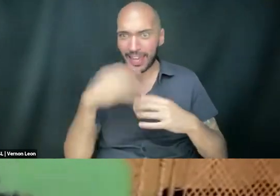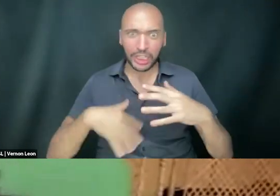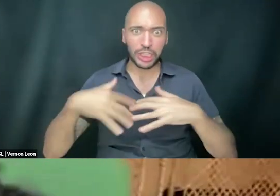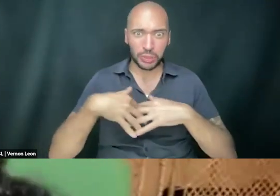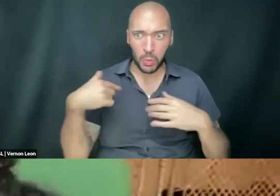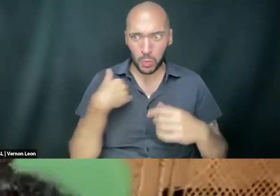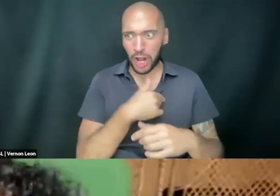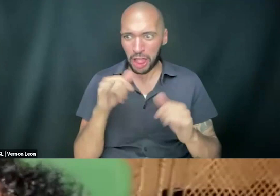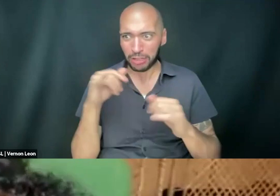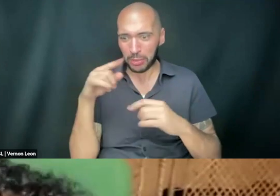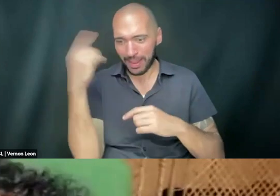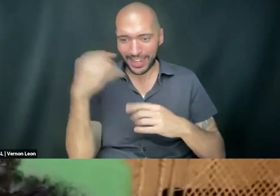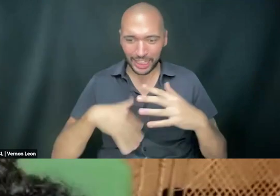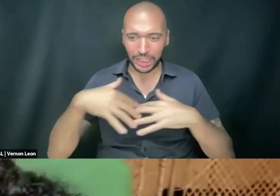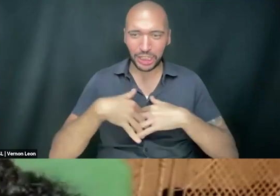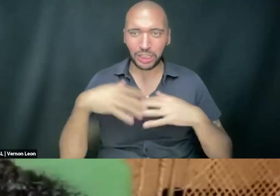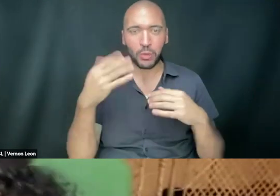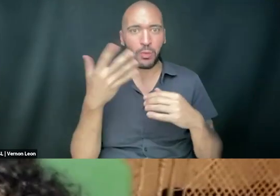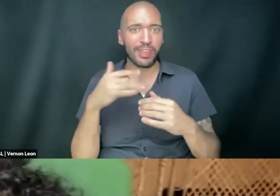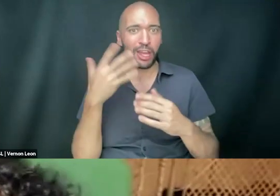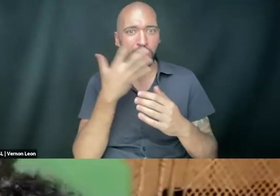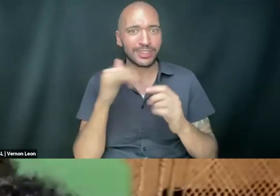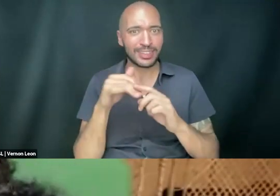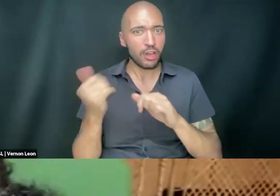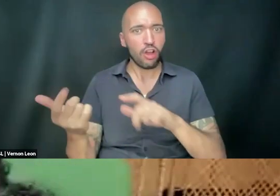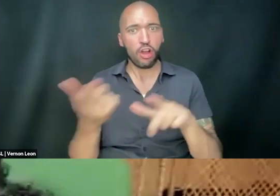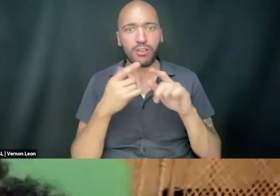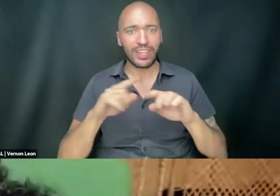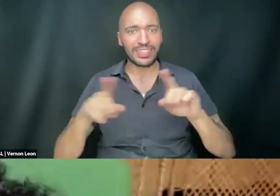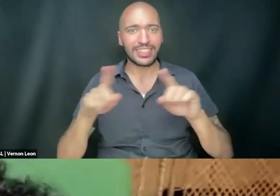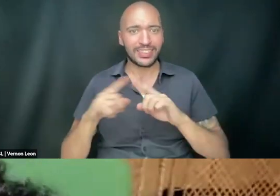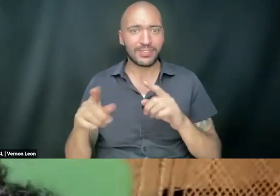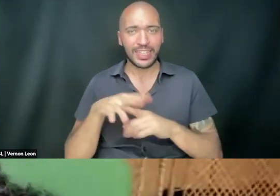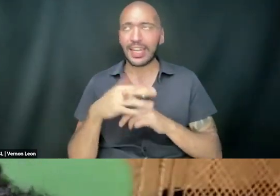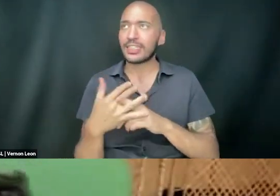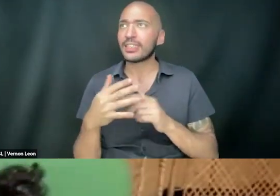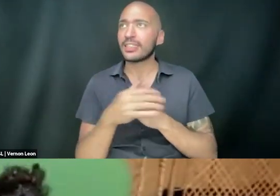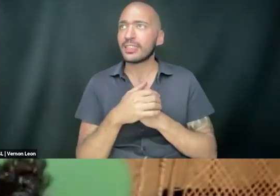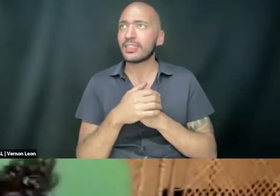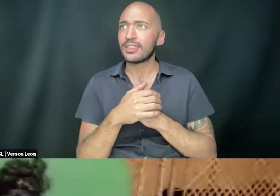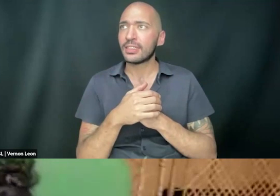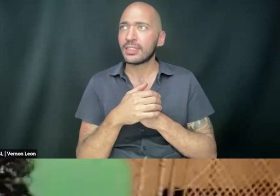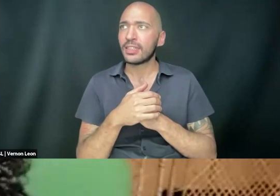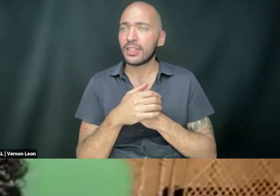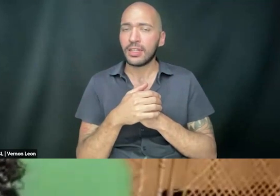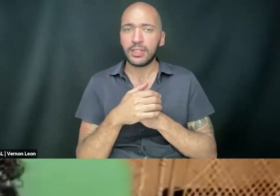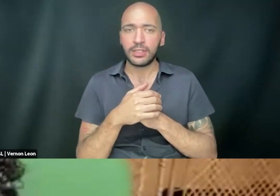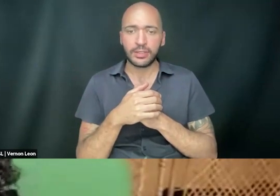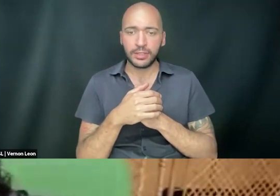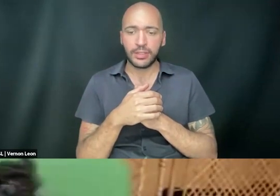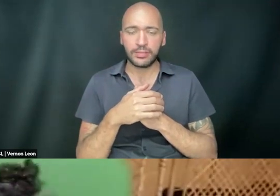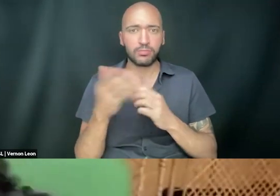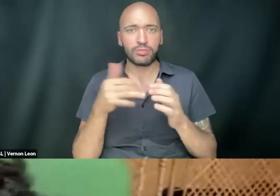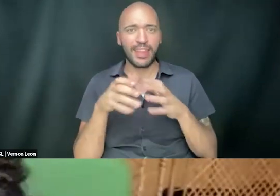And we are also thinking about what does that look like in all of these different contexts. And then bringing those voices together,